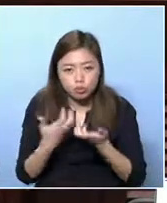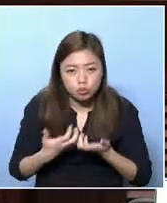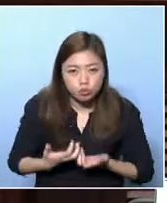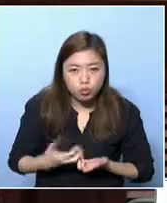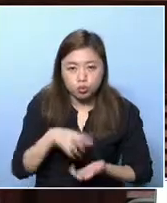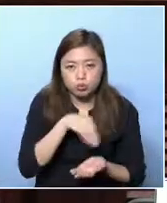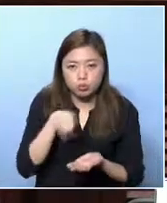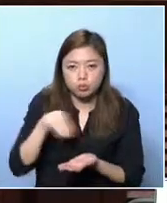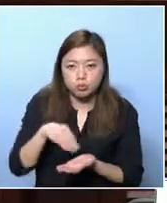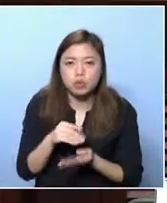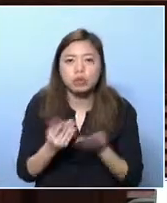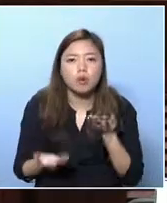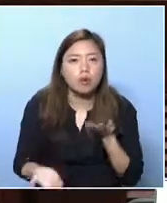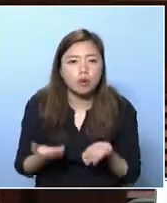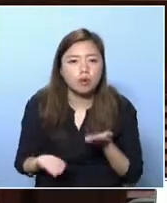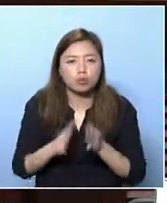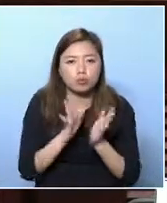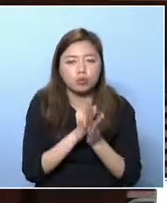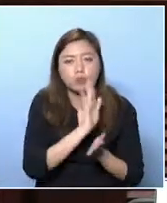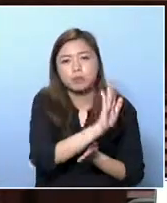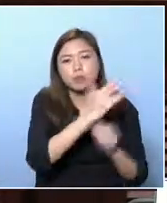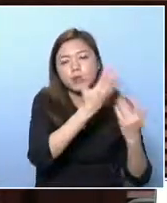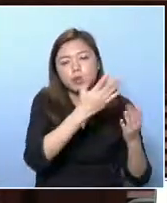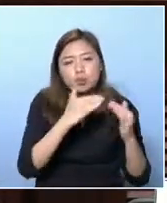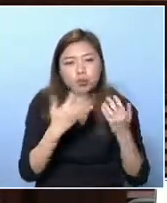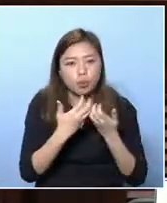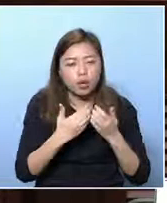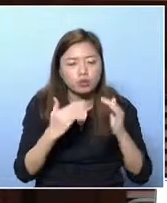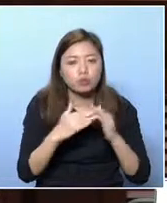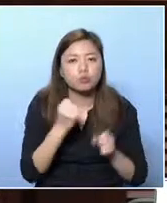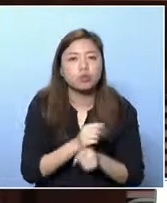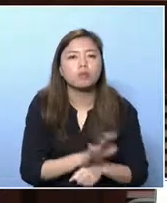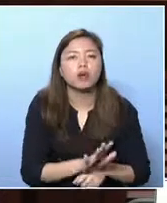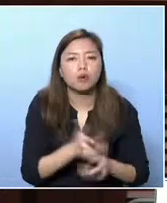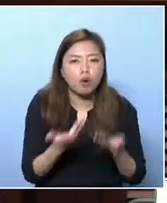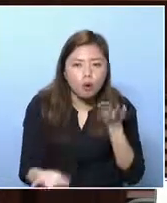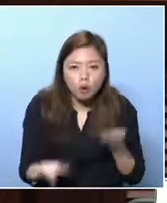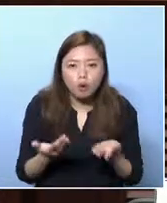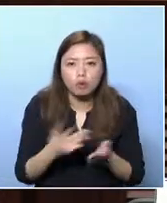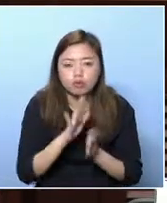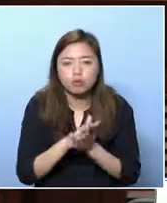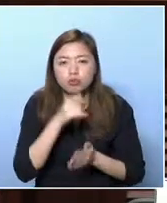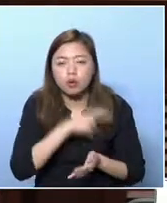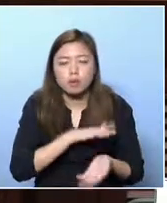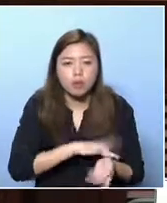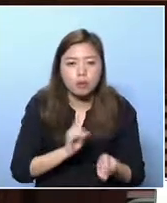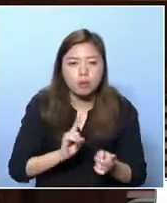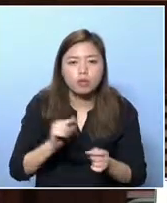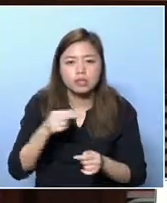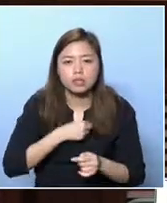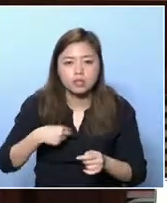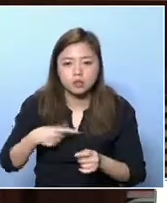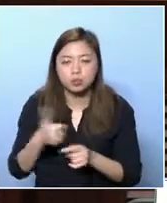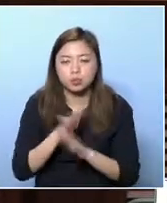Of course, we have got some government data already collected. We may not need to rely on a survey.